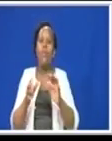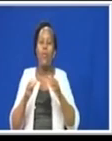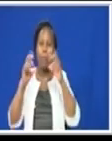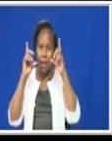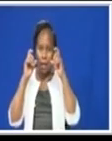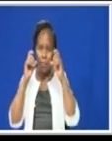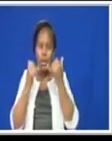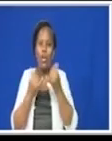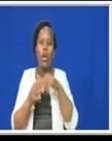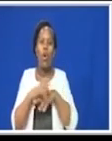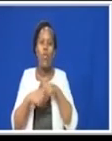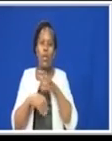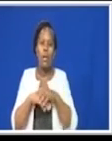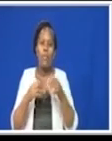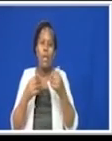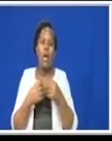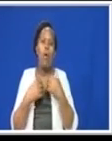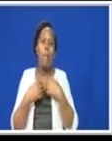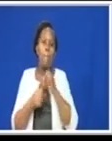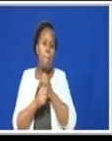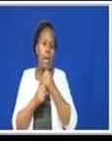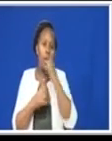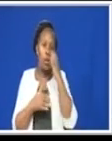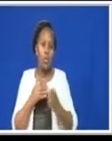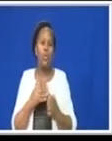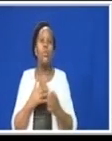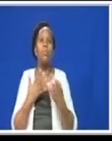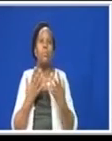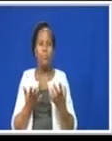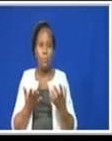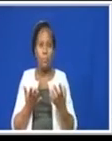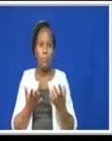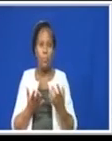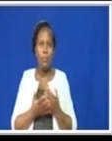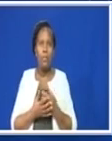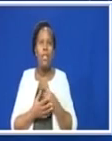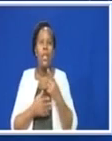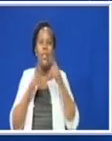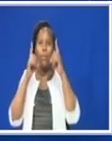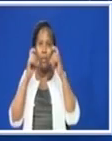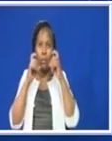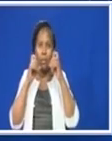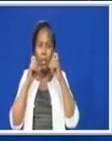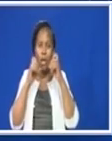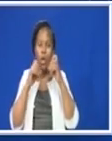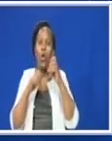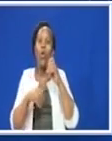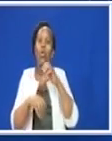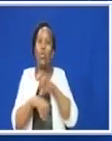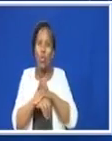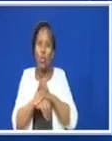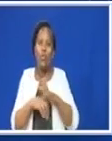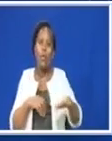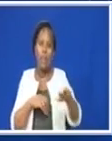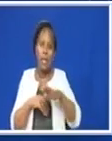come up with the conclusion. So this is our conclusion. We are seeing, the photograph was taken from the